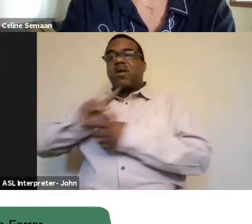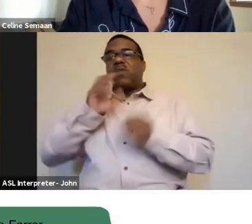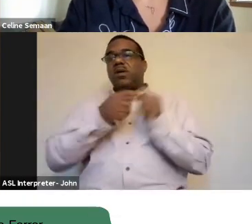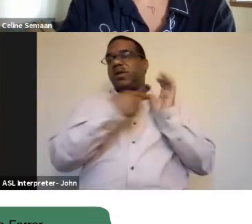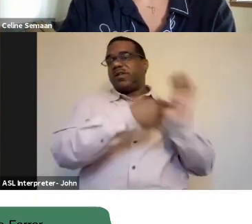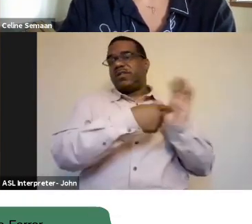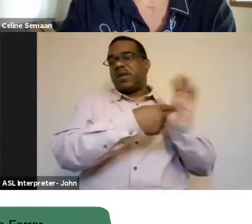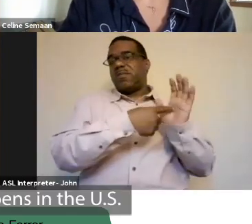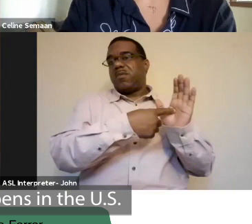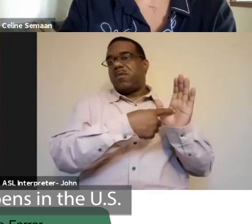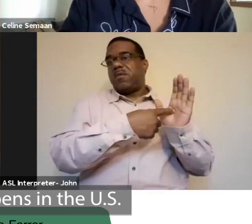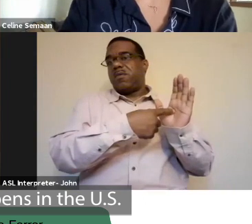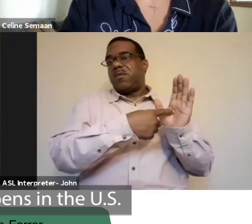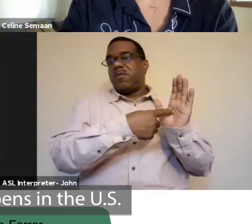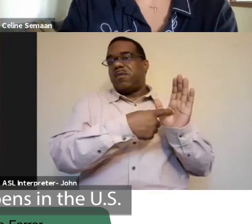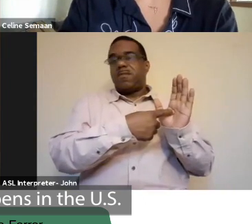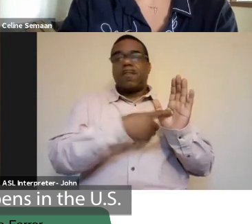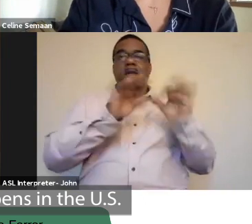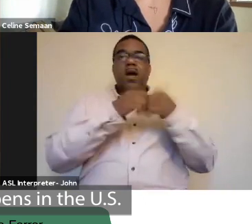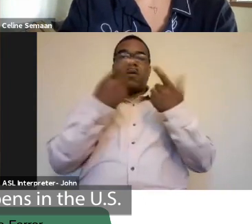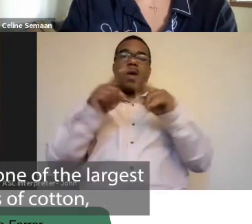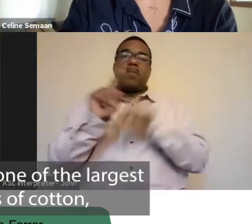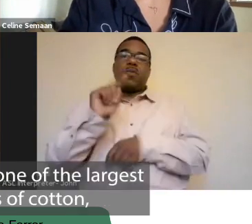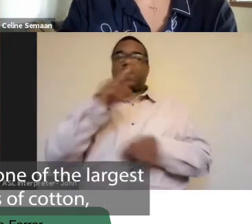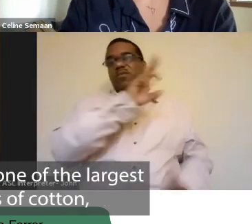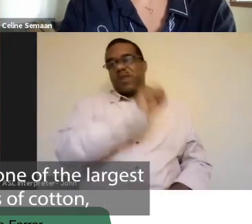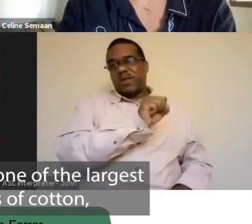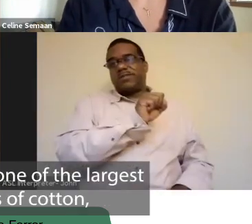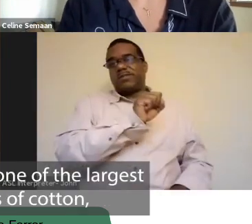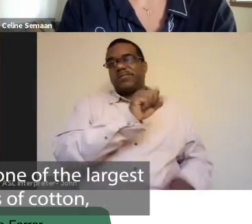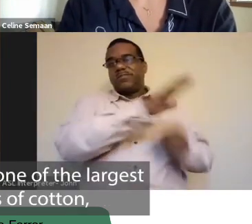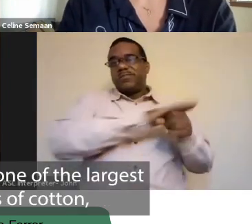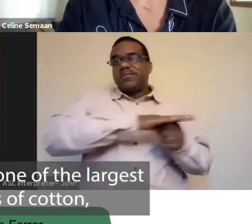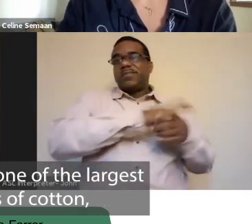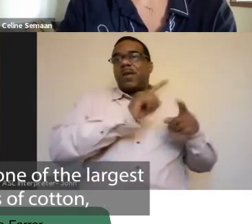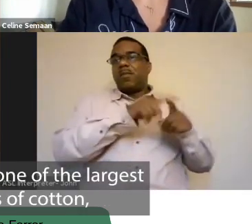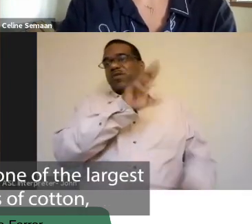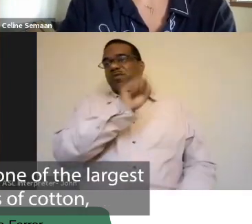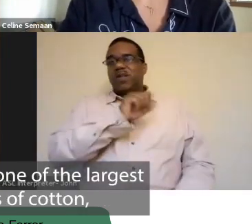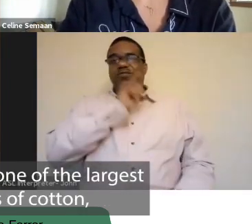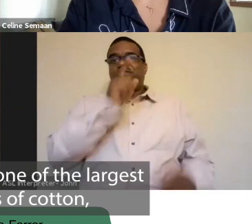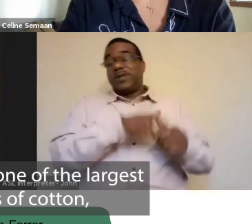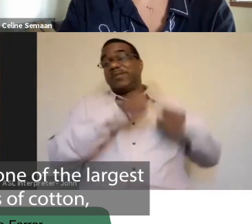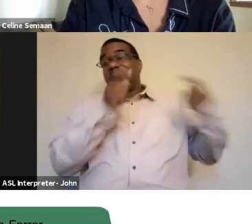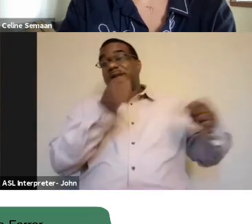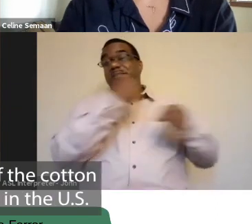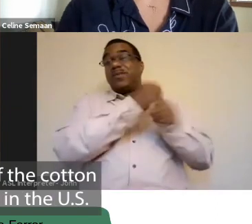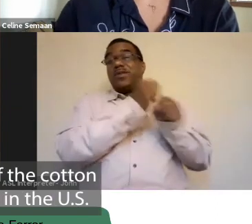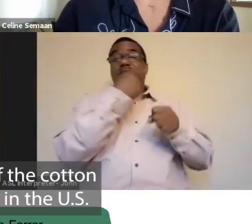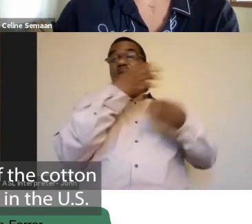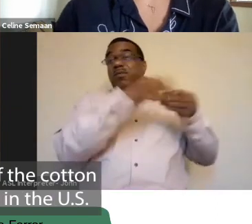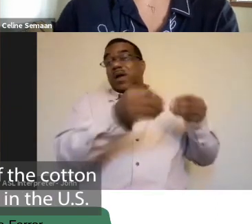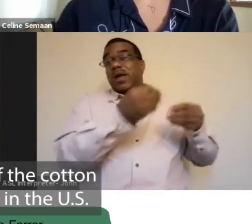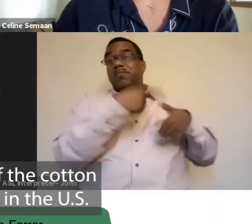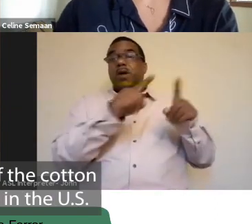how this happens in the U.S. is the U.S. still is one of the largest producers of cotton, but